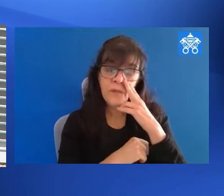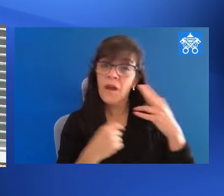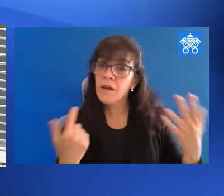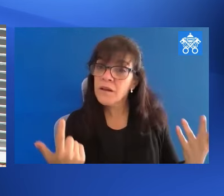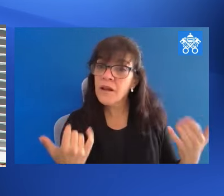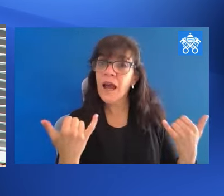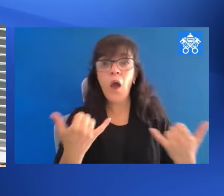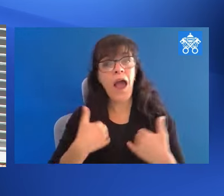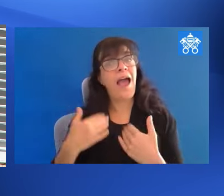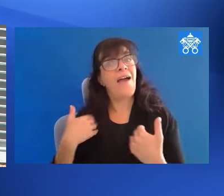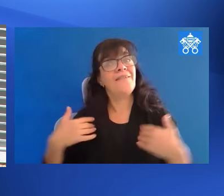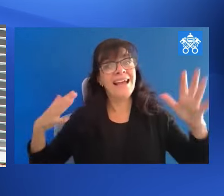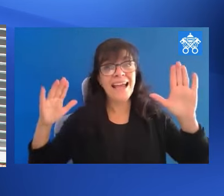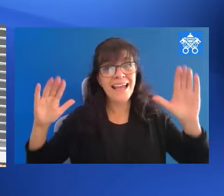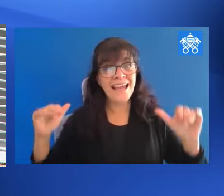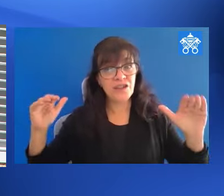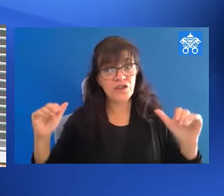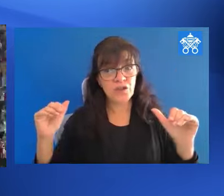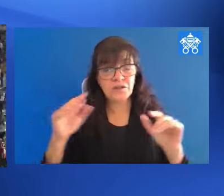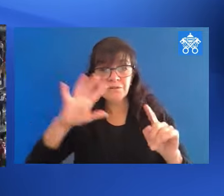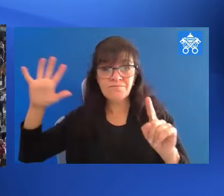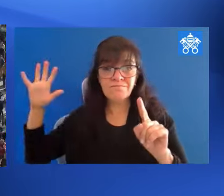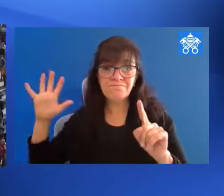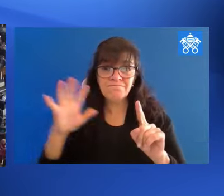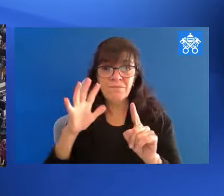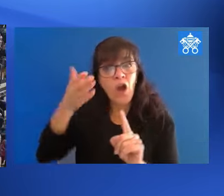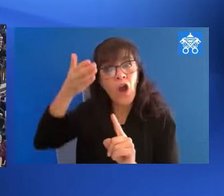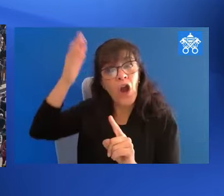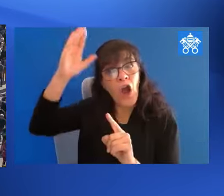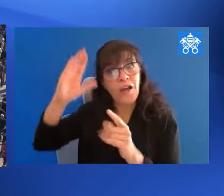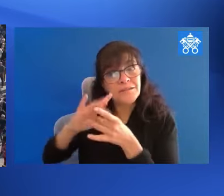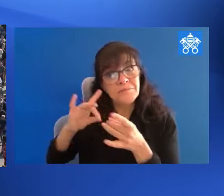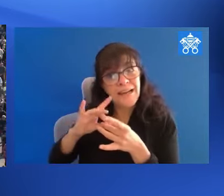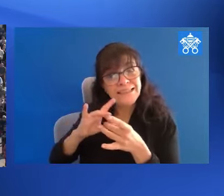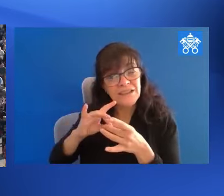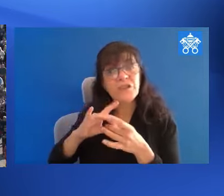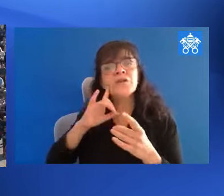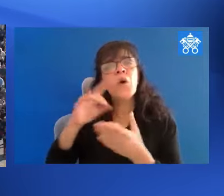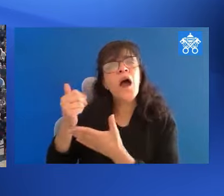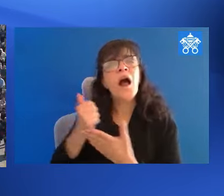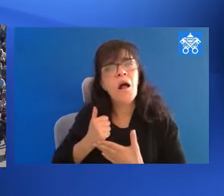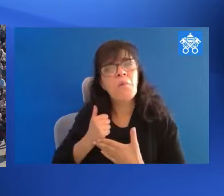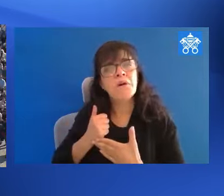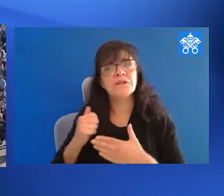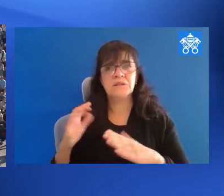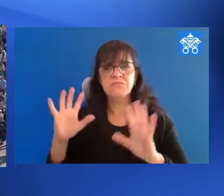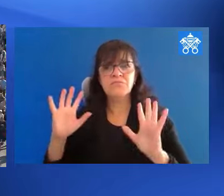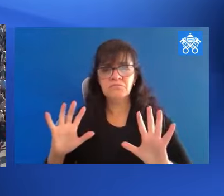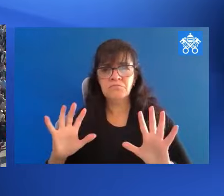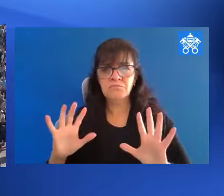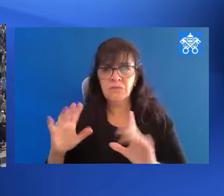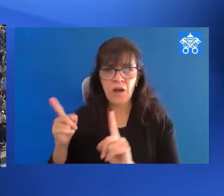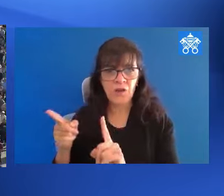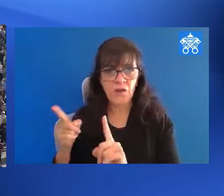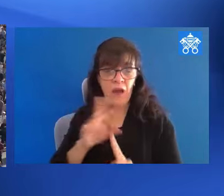And then the angels. These are God's messengers who help us, who do us good. Indeed, their